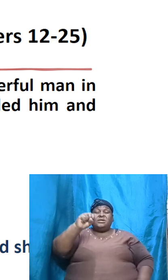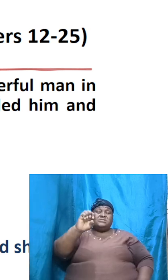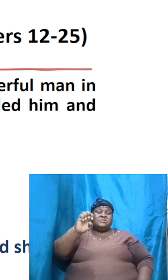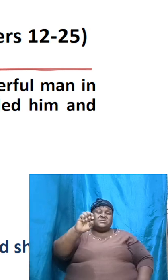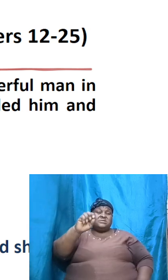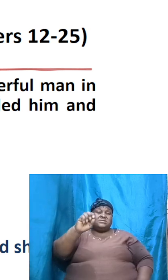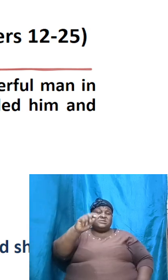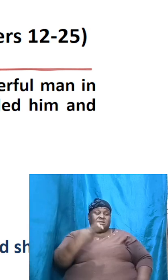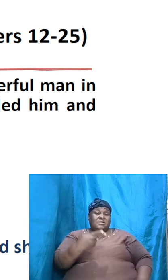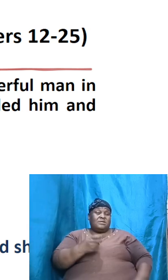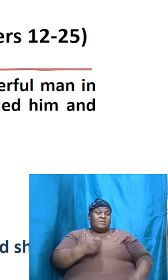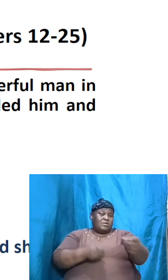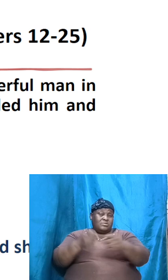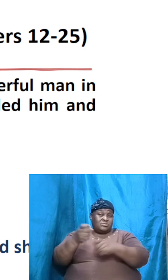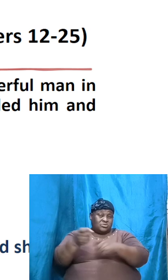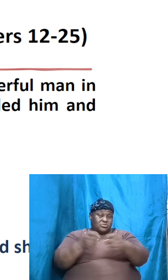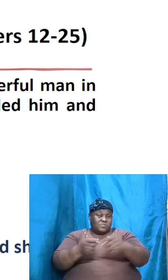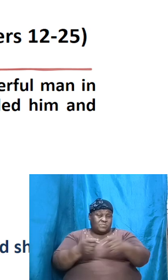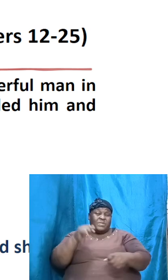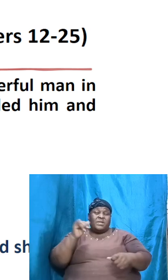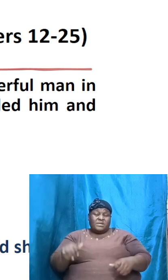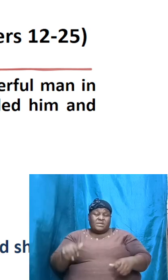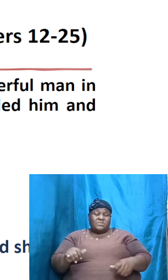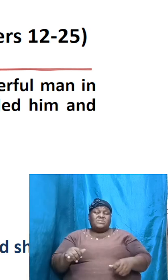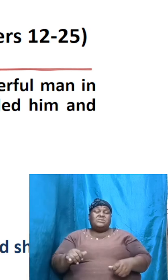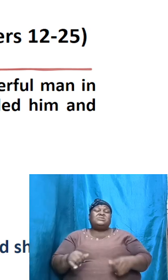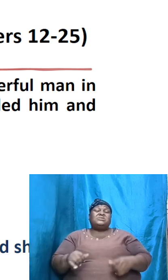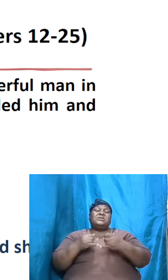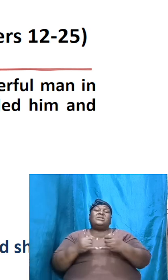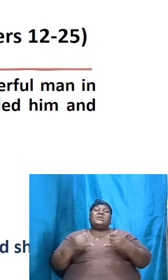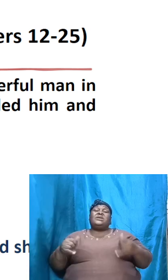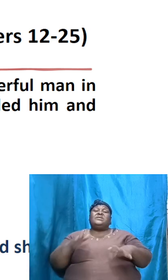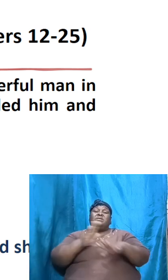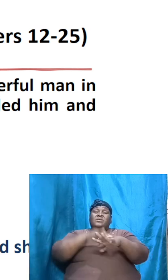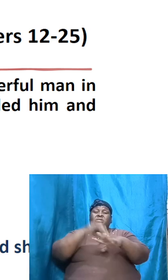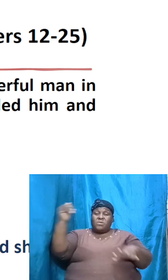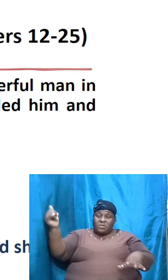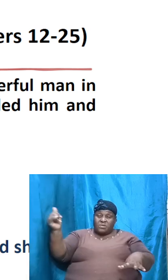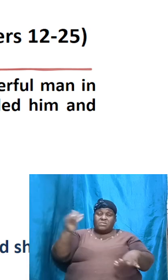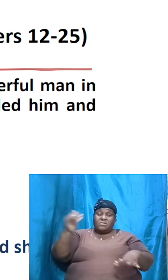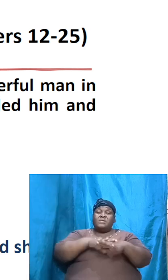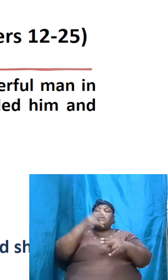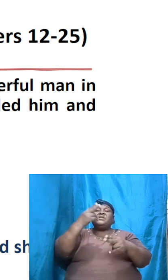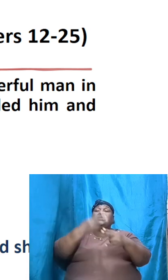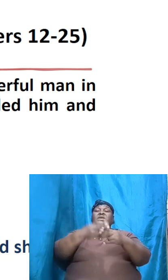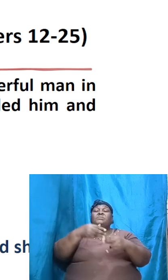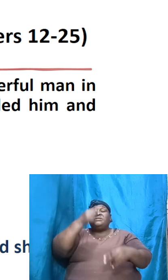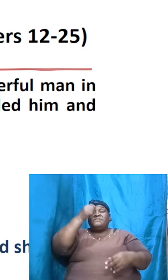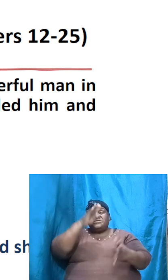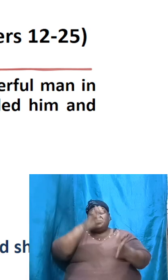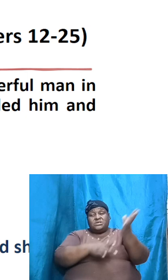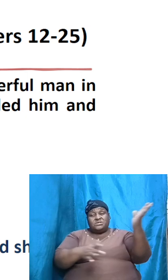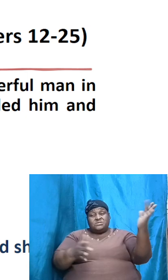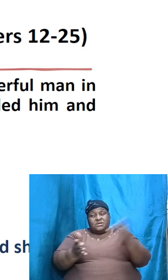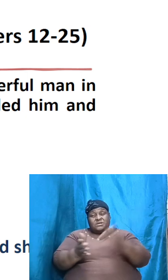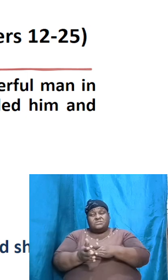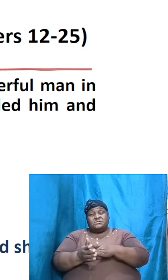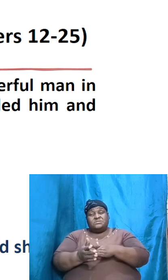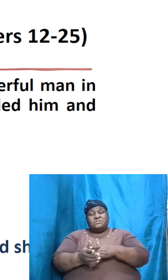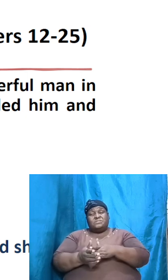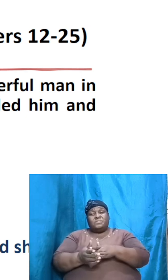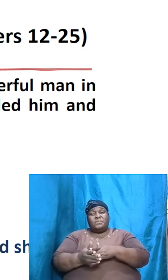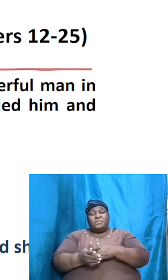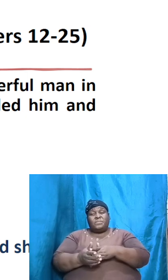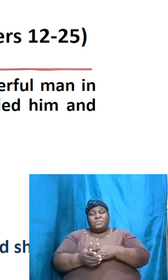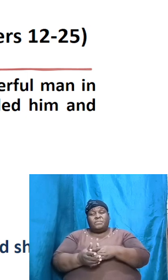and that was the line that called again upon the name of the Lord. So as we come down, we